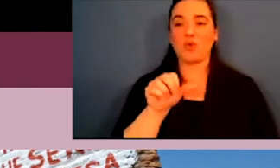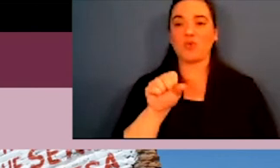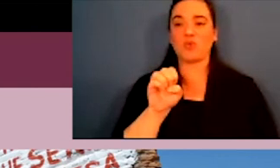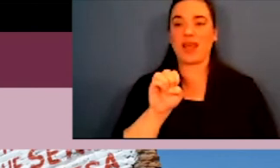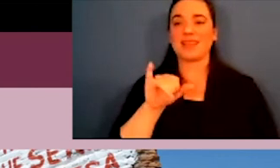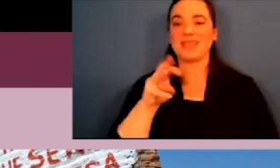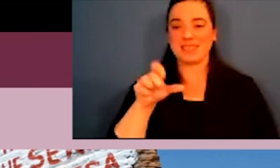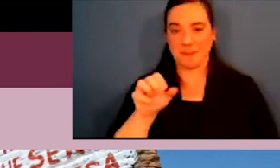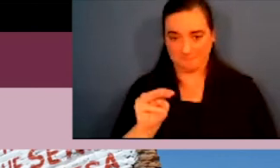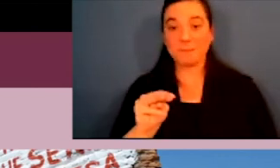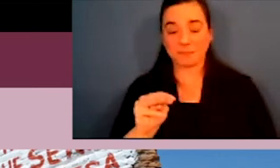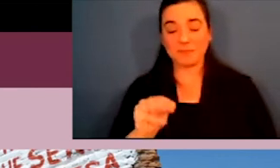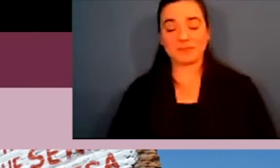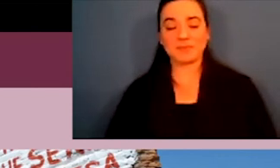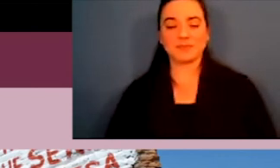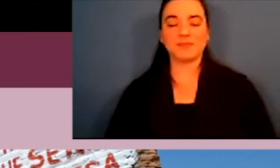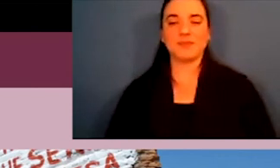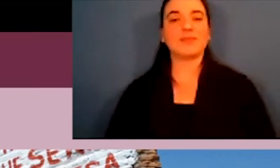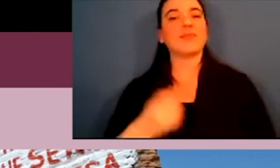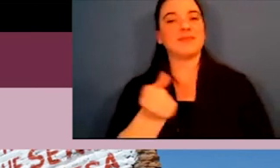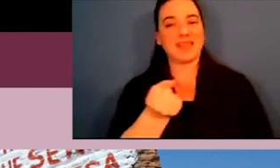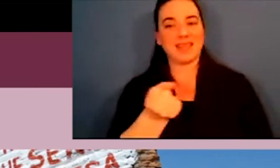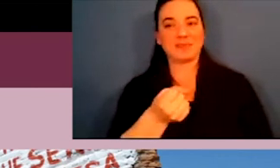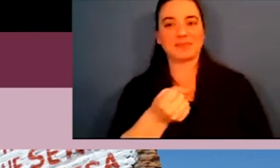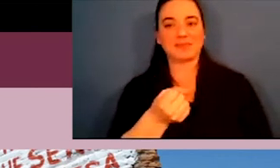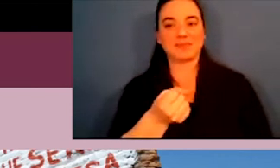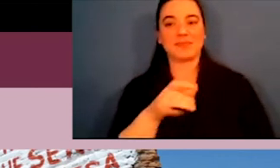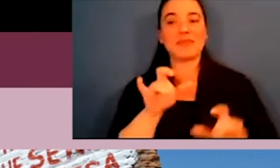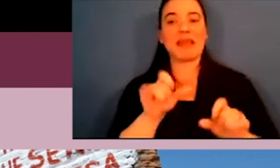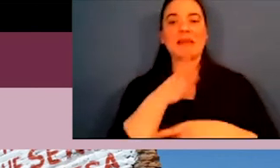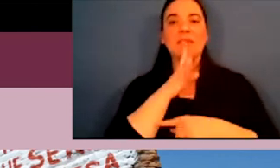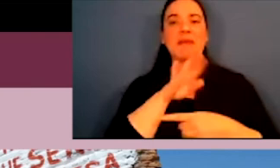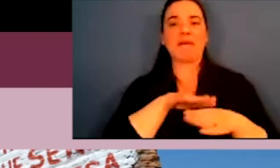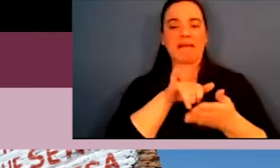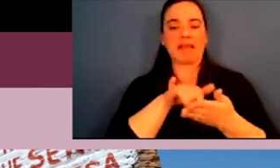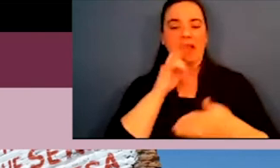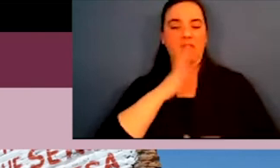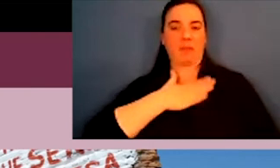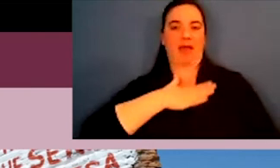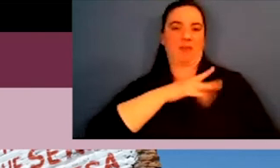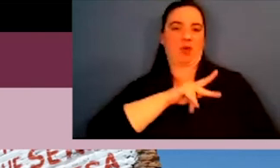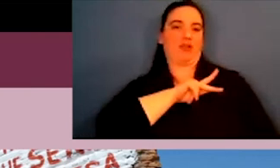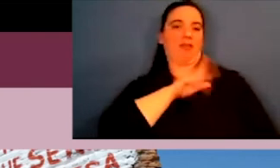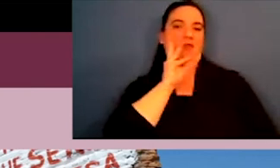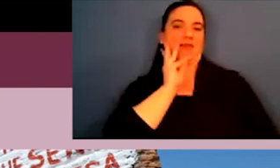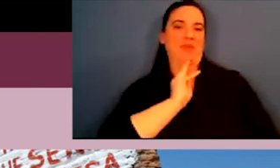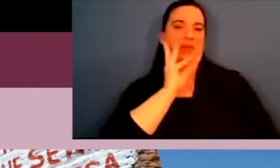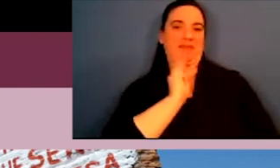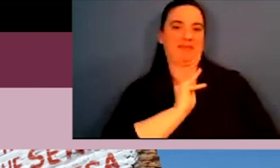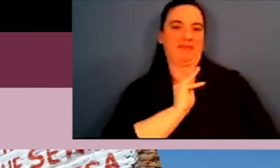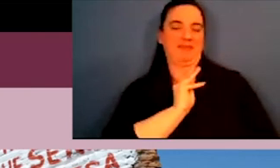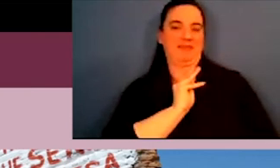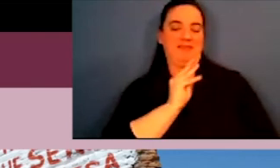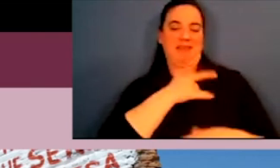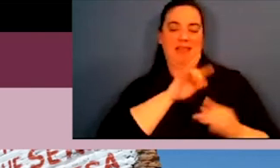So, yep, classism and racism. Um, uh, yeah, it's, I mean,